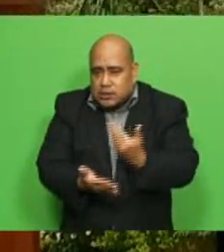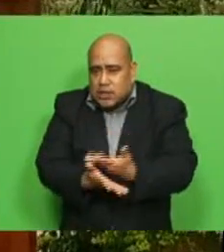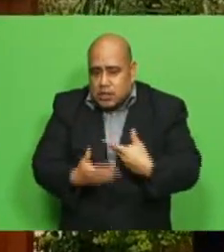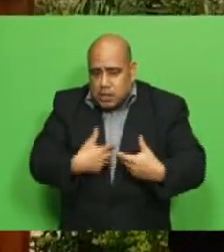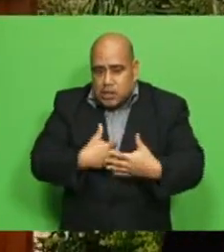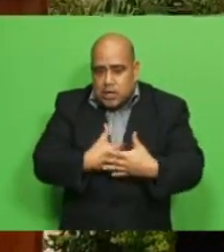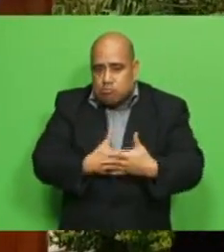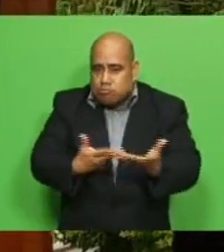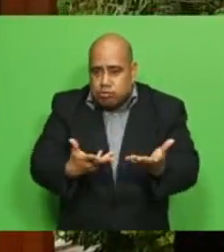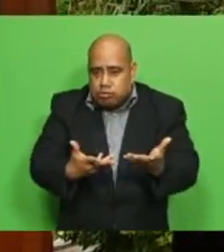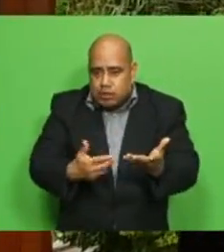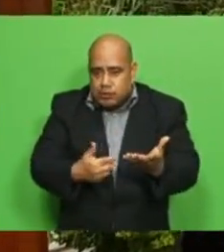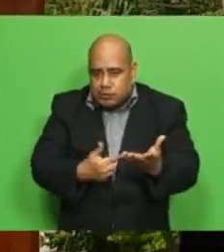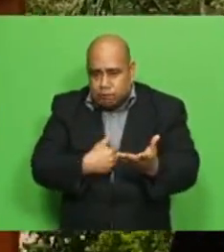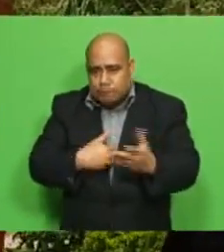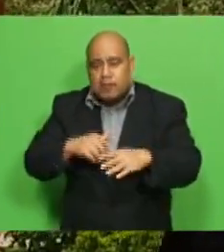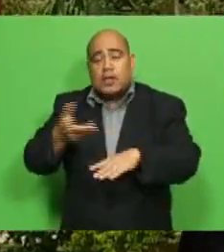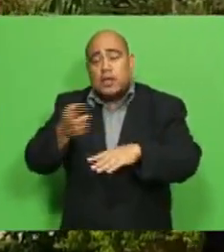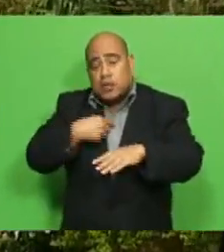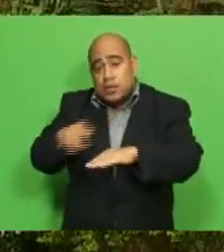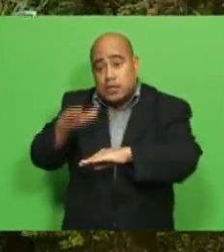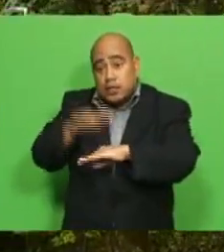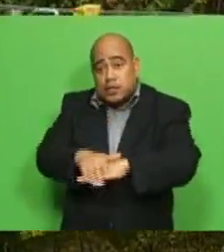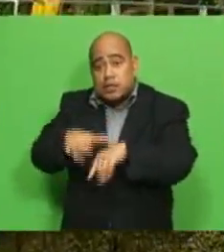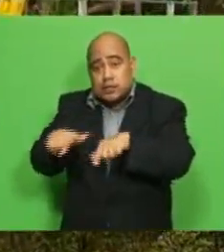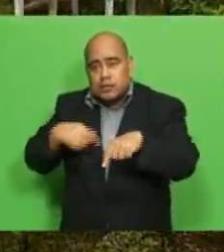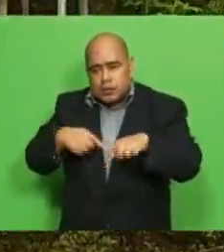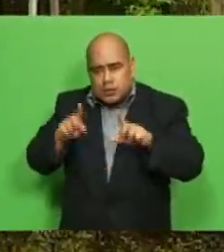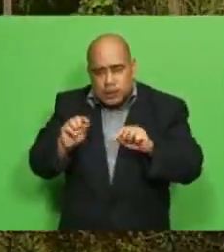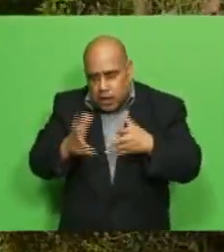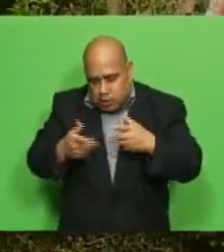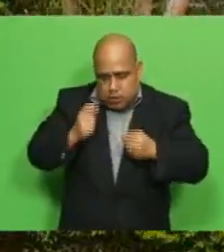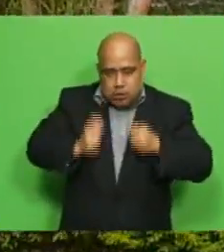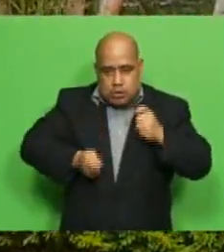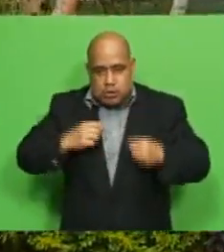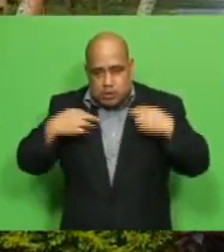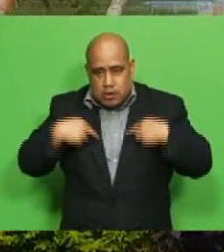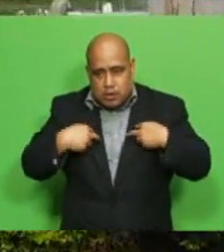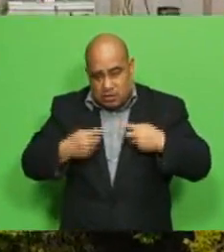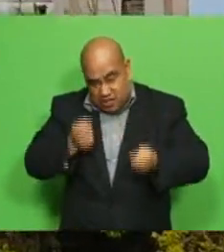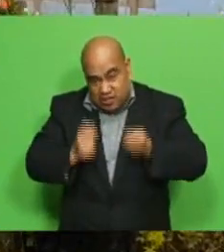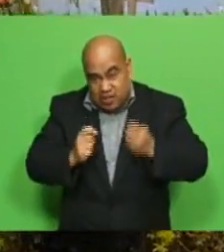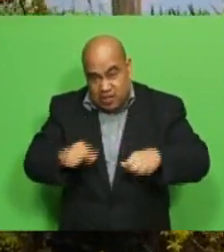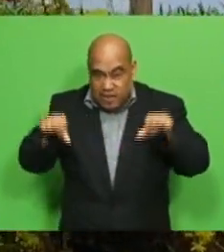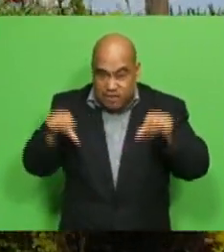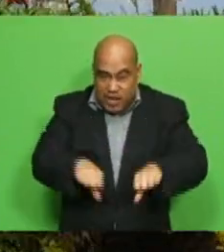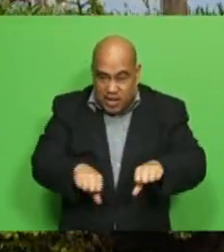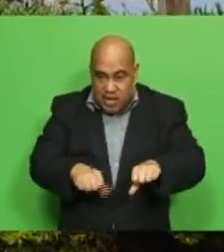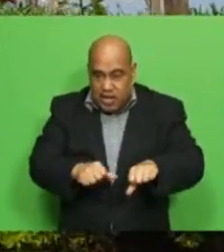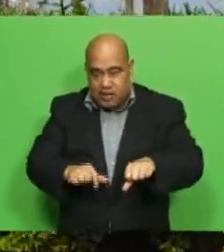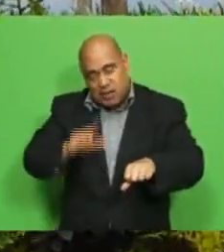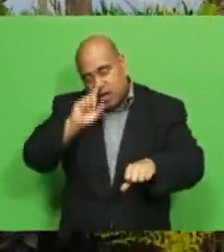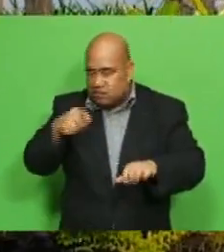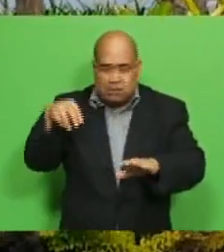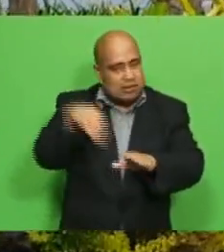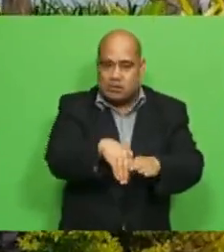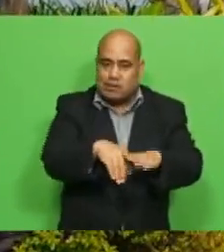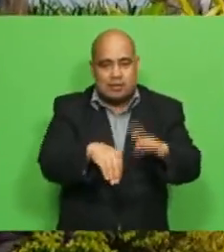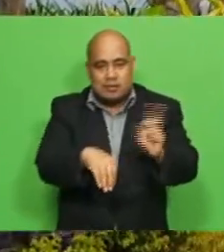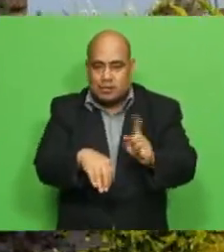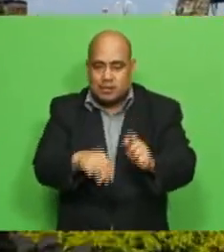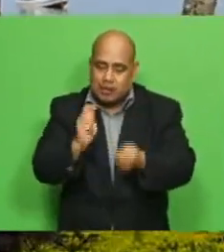I sit the test if I fail the test I'd have to pay another six grand to sit the test again so I really